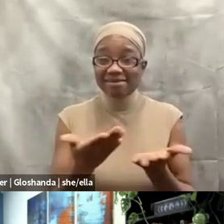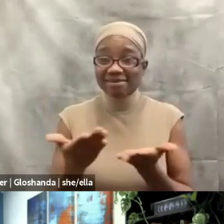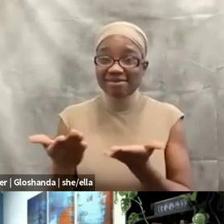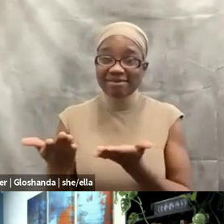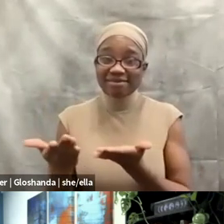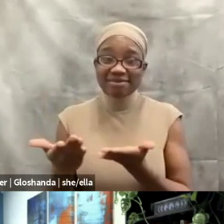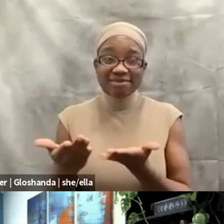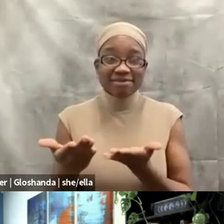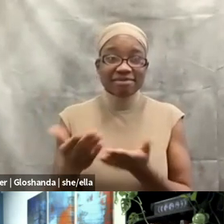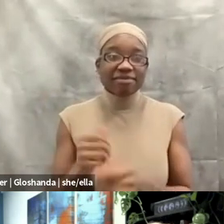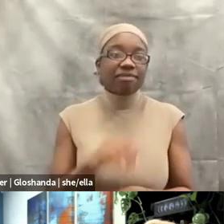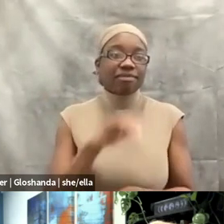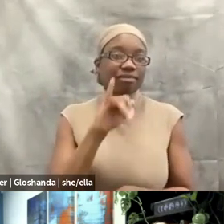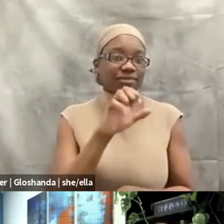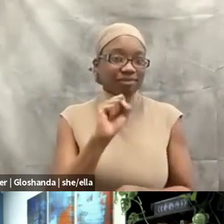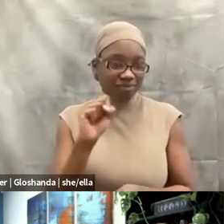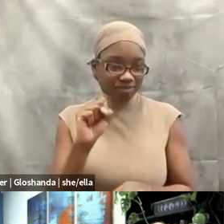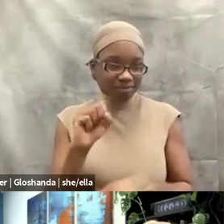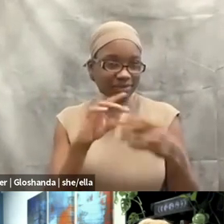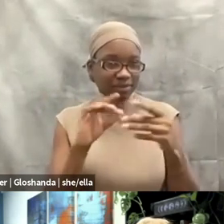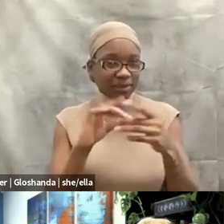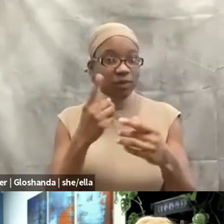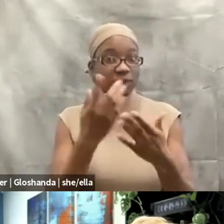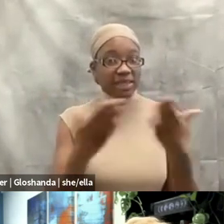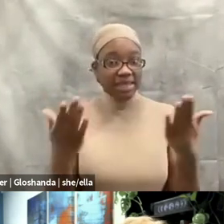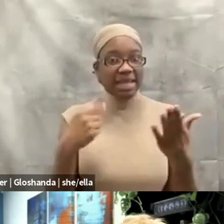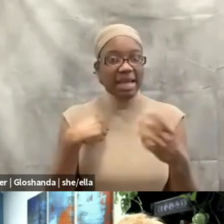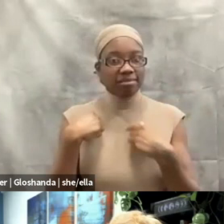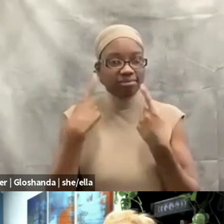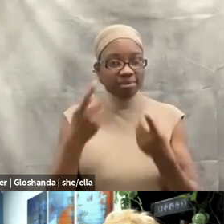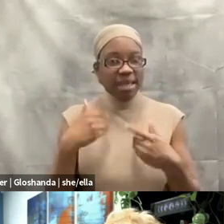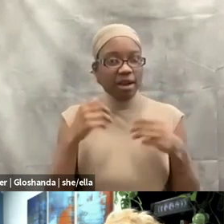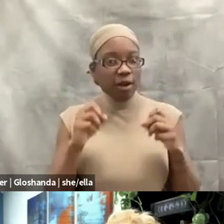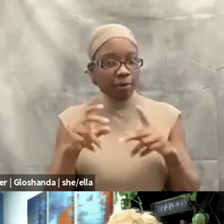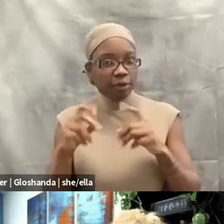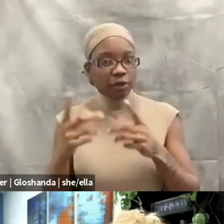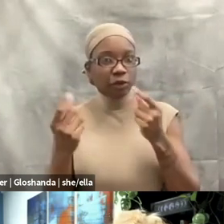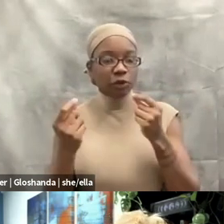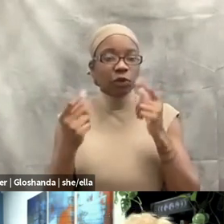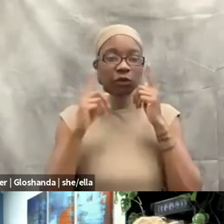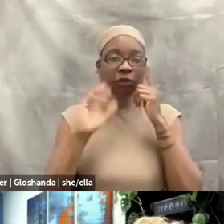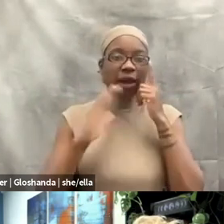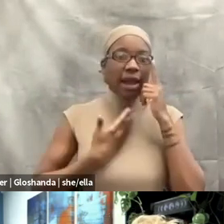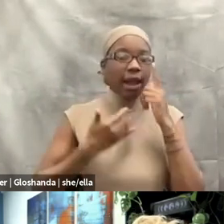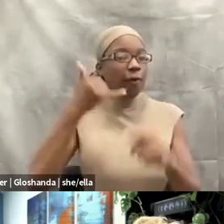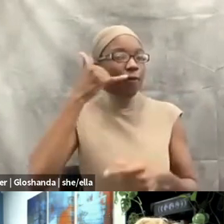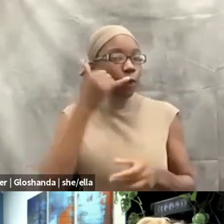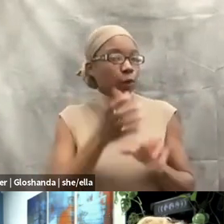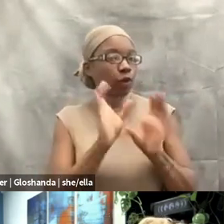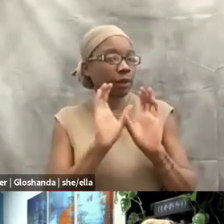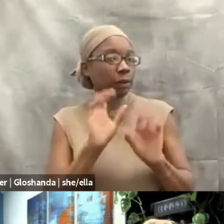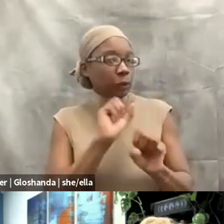Um, one of the things that I've had the opportunity to do in our, um, our telephonic crisis work is to